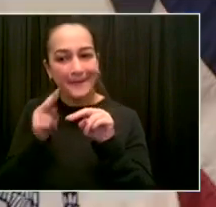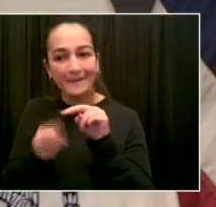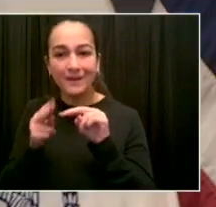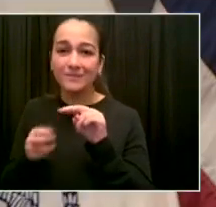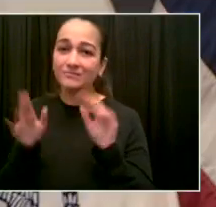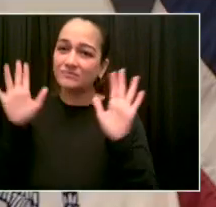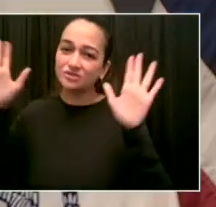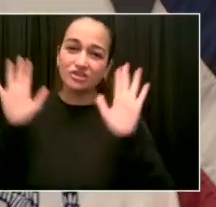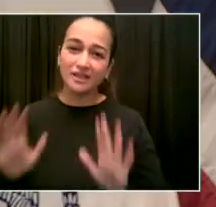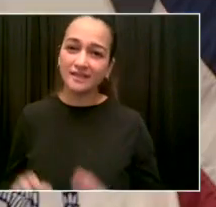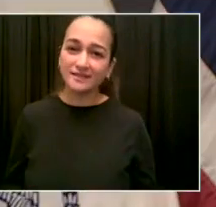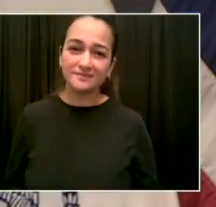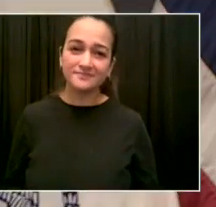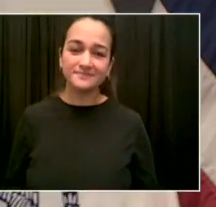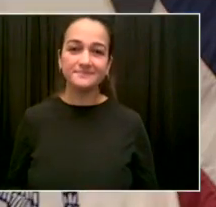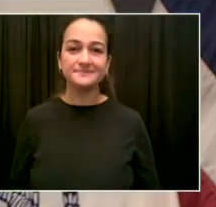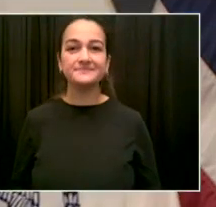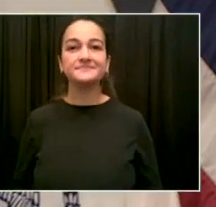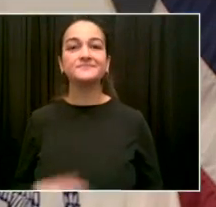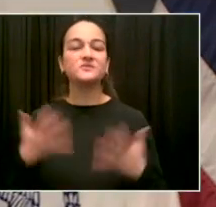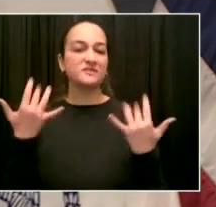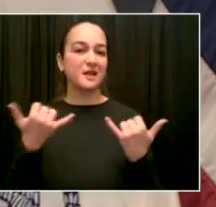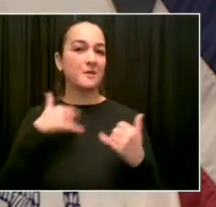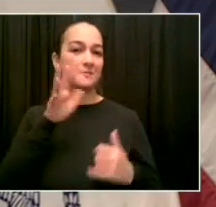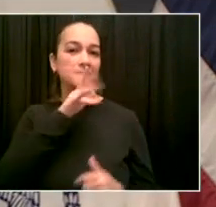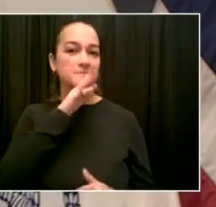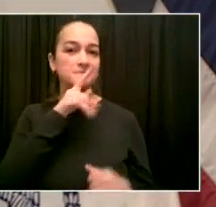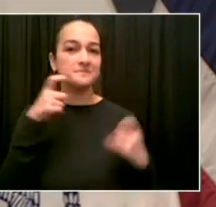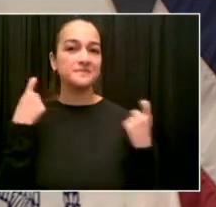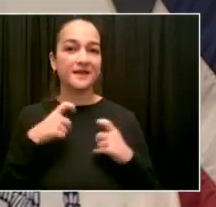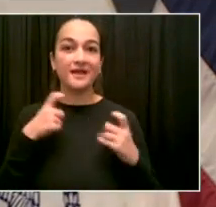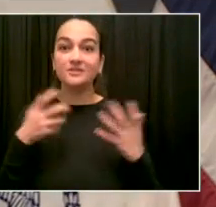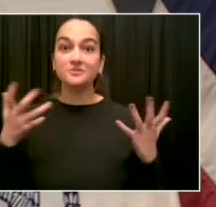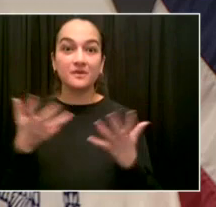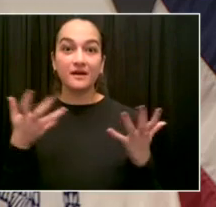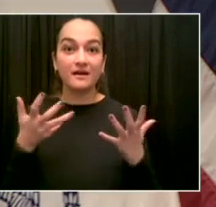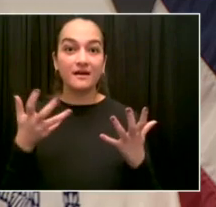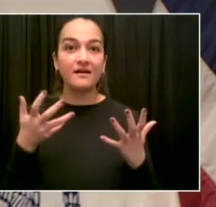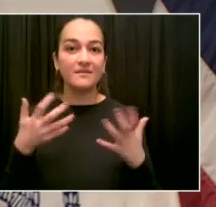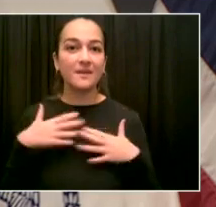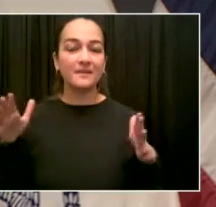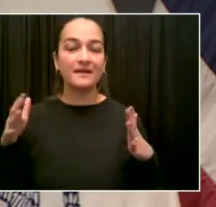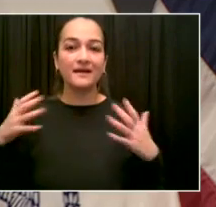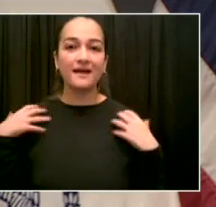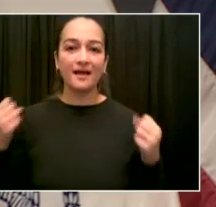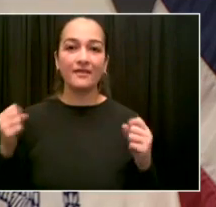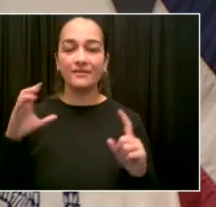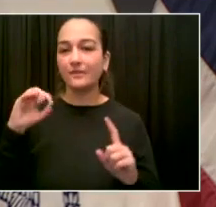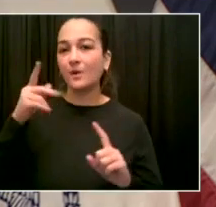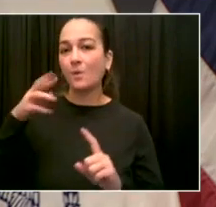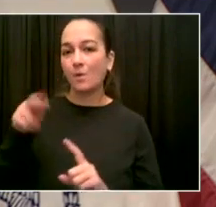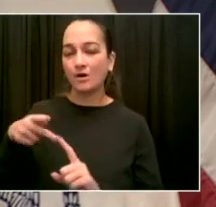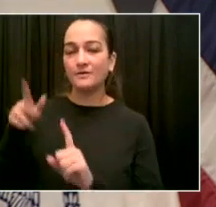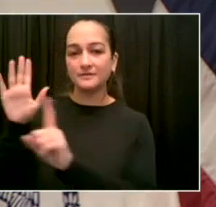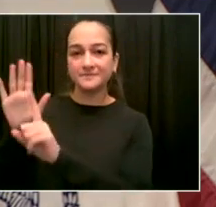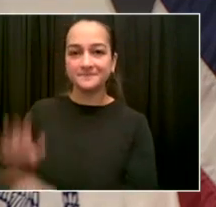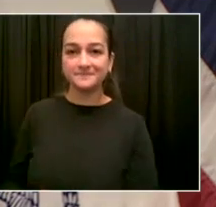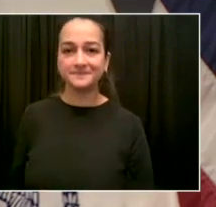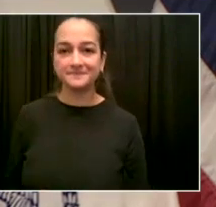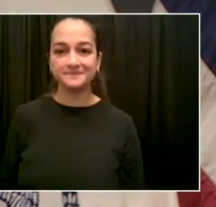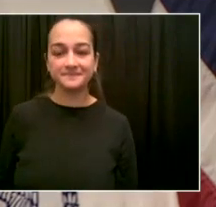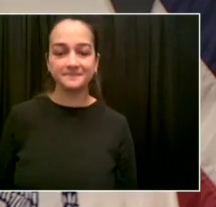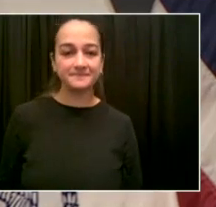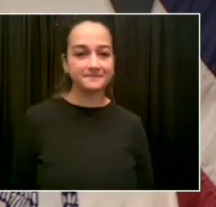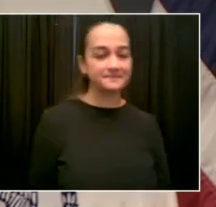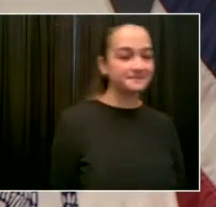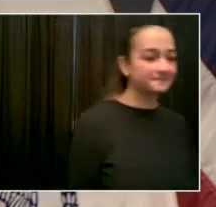in Spanish, and this is about our public health core and what it's going to mean for the future in New York City. Nuestra misión es